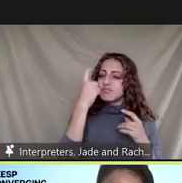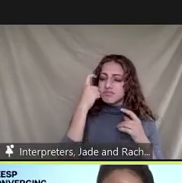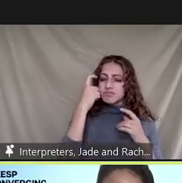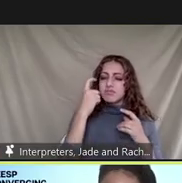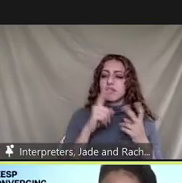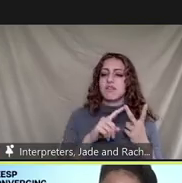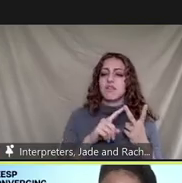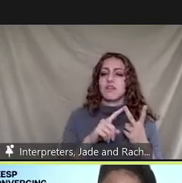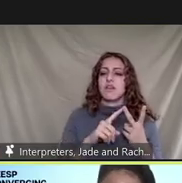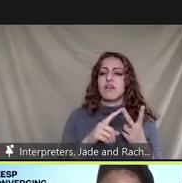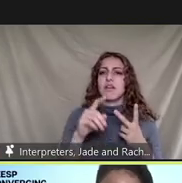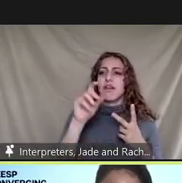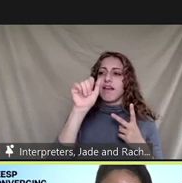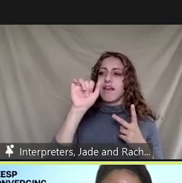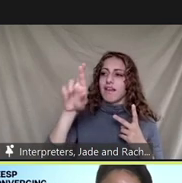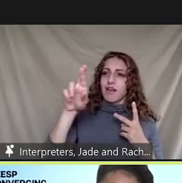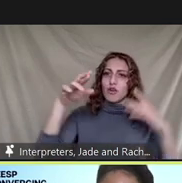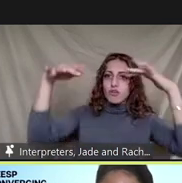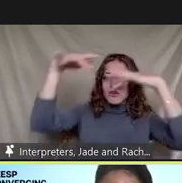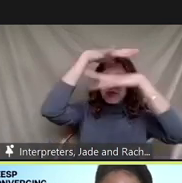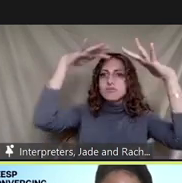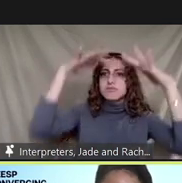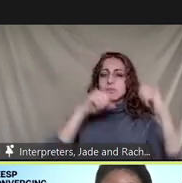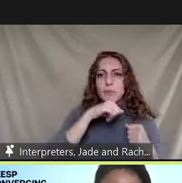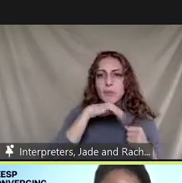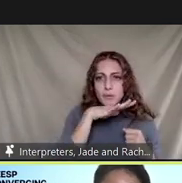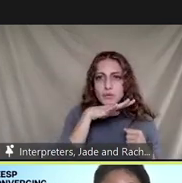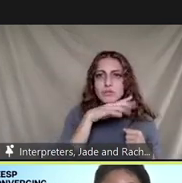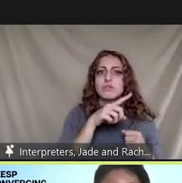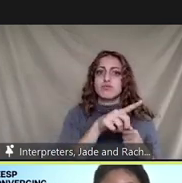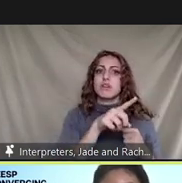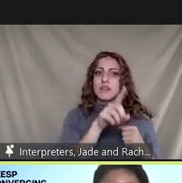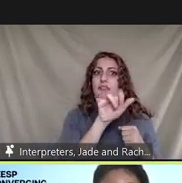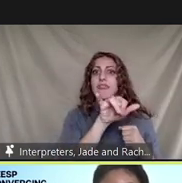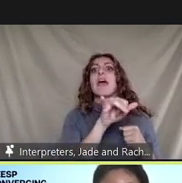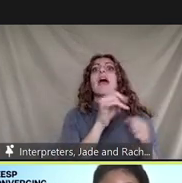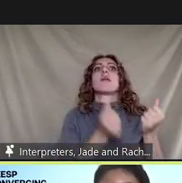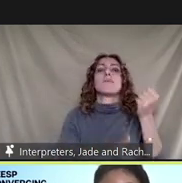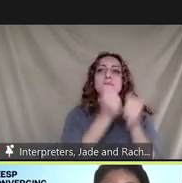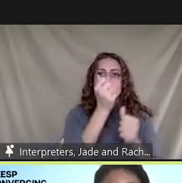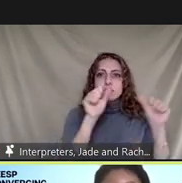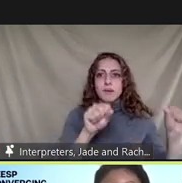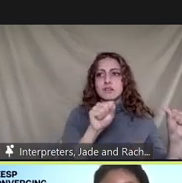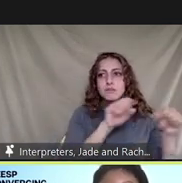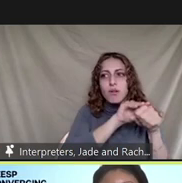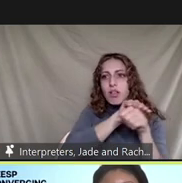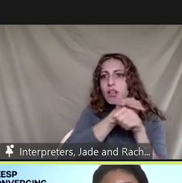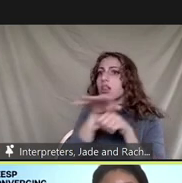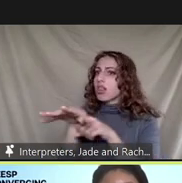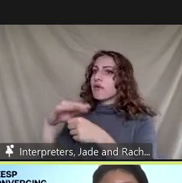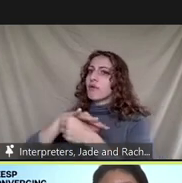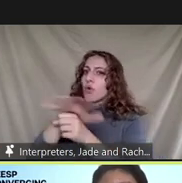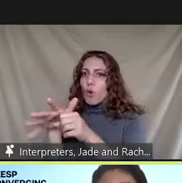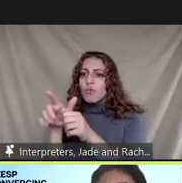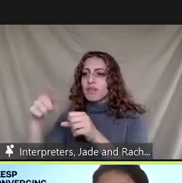it's air pollution exposure has been identified as an important risk for a risk factor for covet 19 mortality